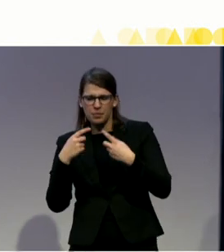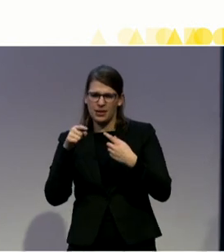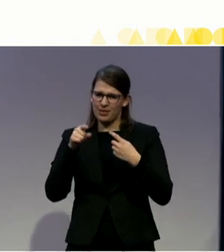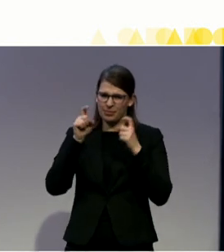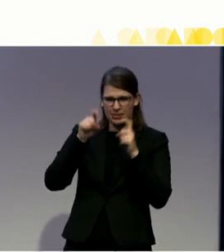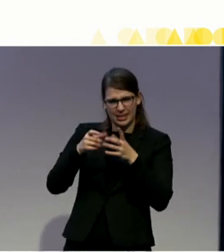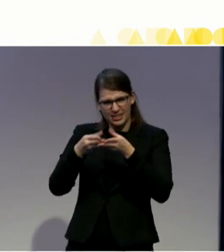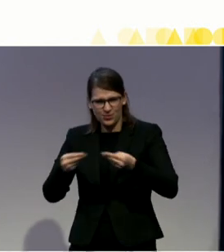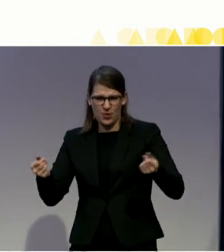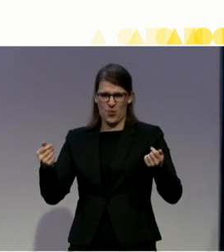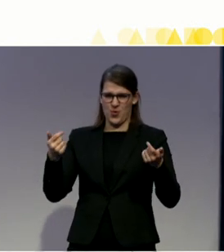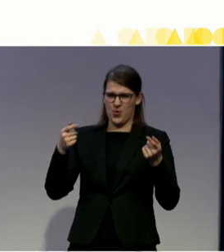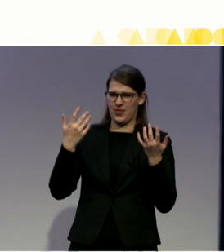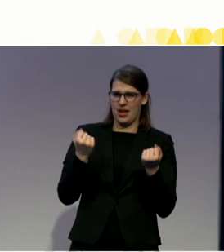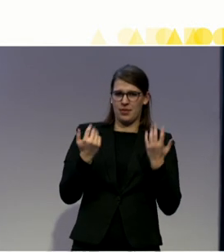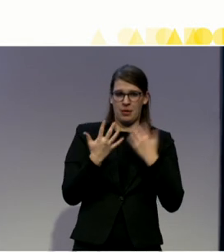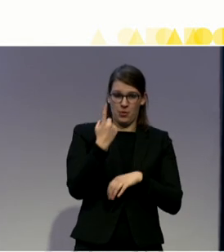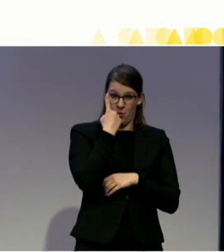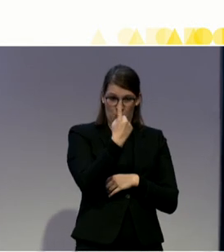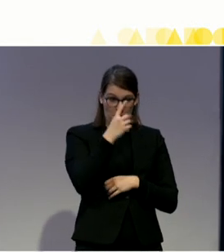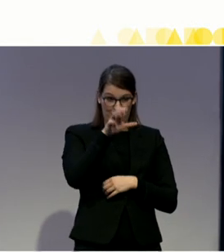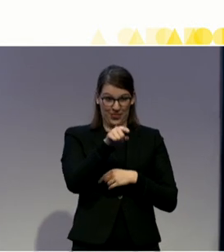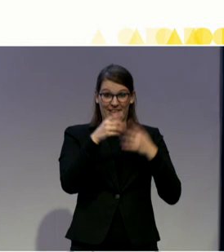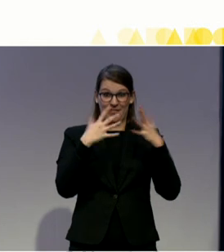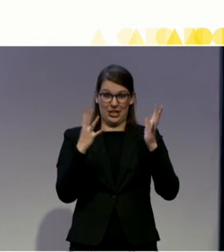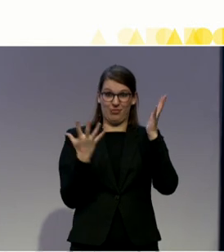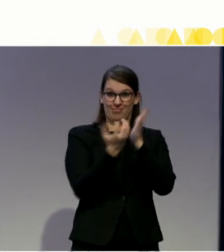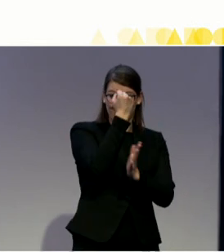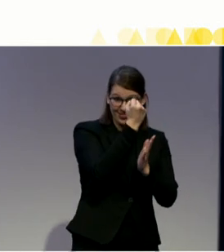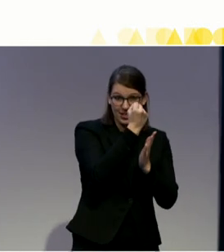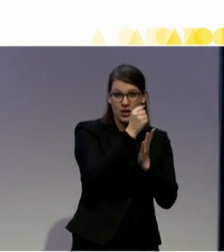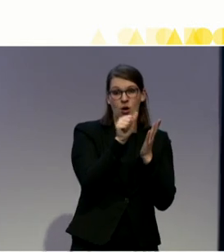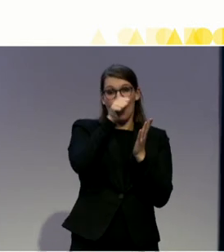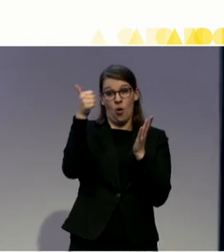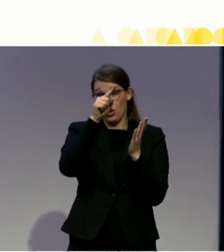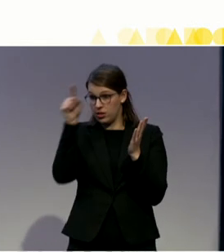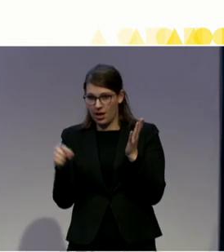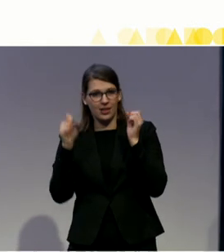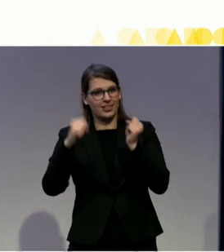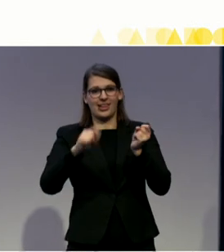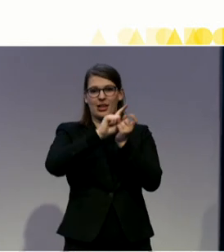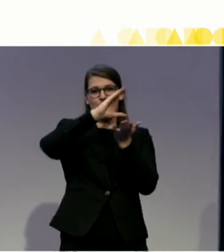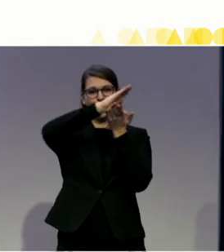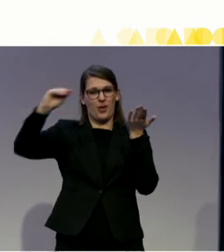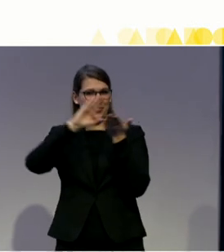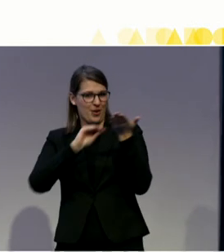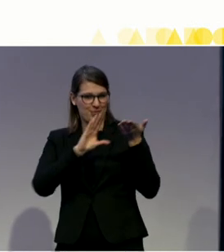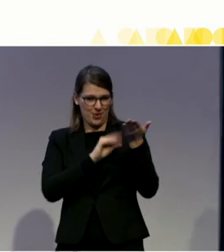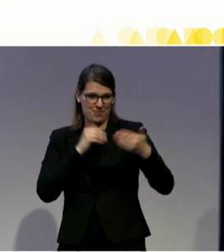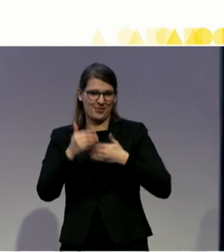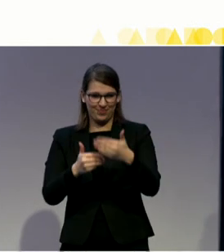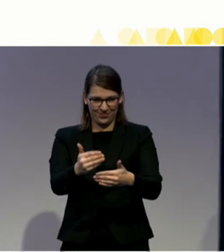overcoming them elsewhere. We also were reinforced very strongly in the view that de